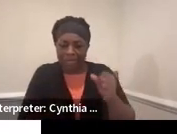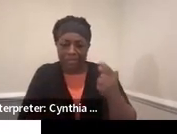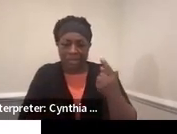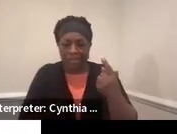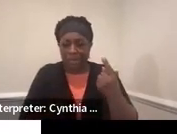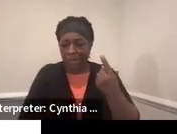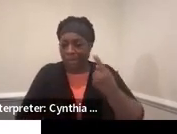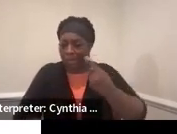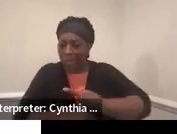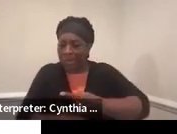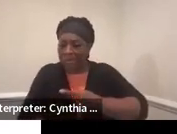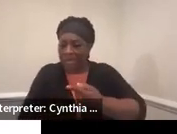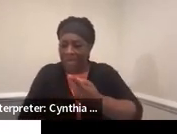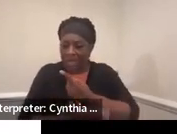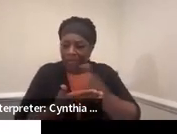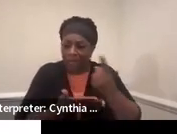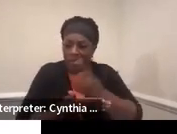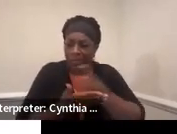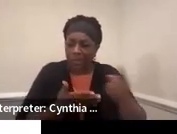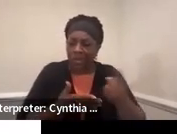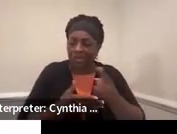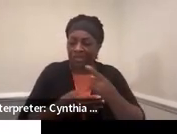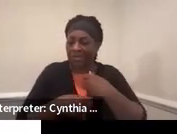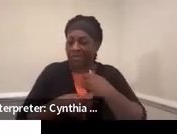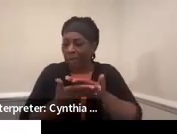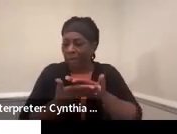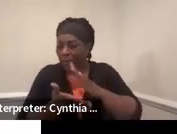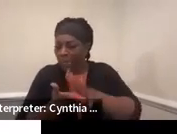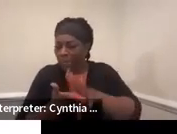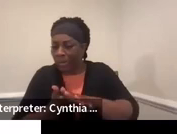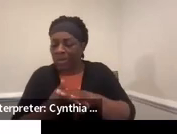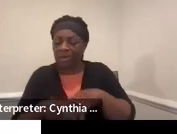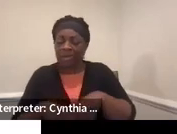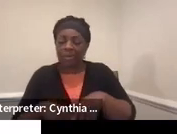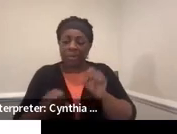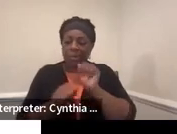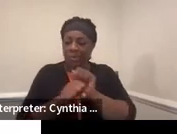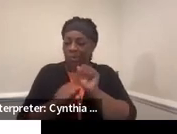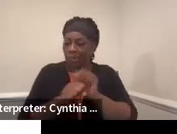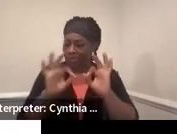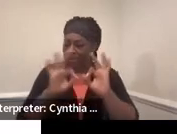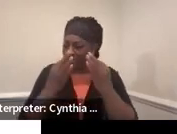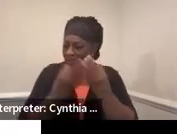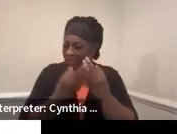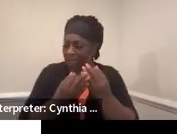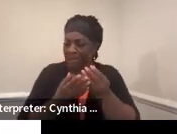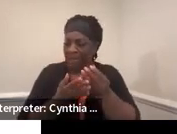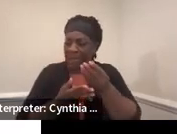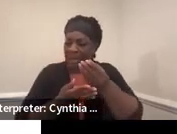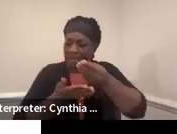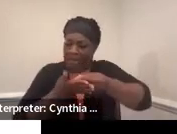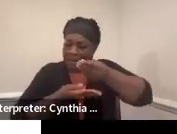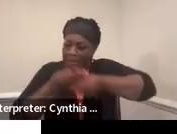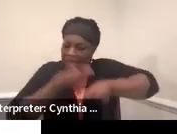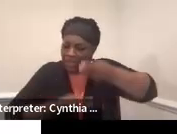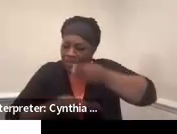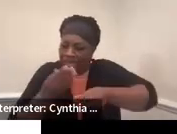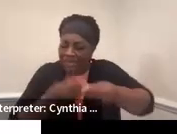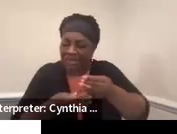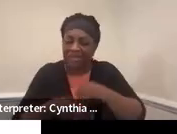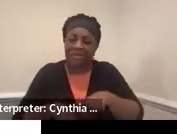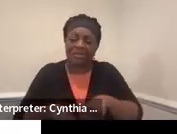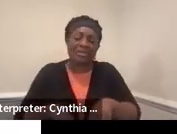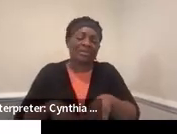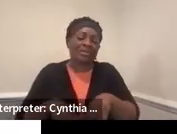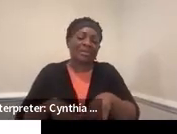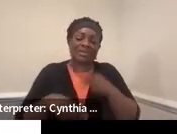week that they, you know, make supper at home or something like that. You know, work with the families. Budgeting. Maintaining a home. Knowing, you know,